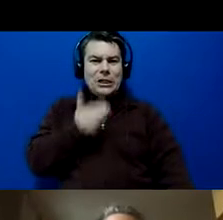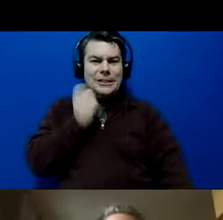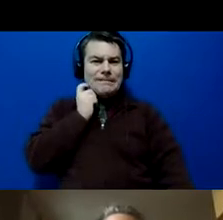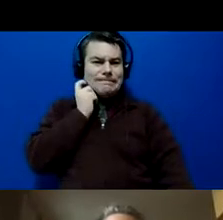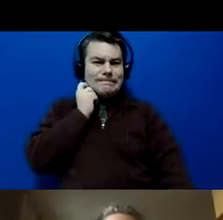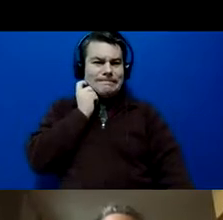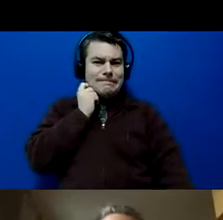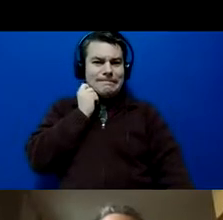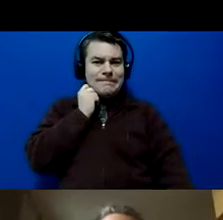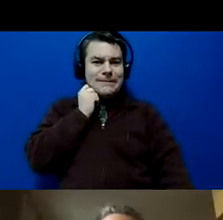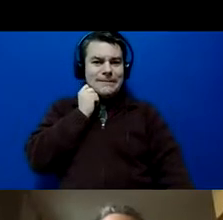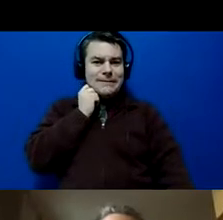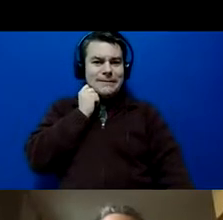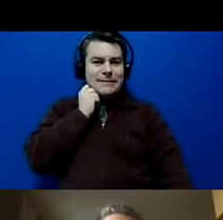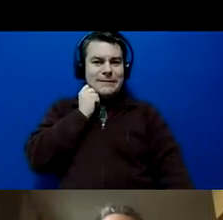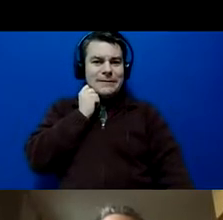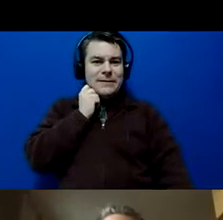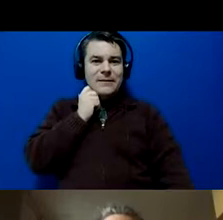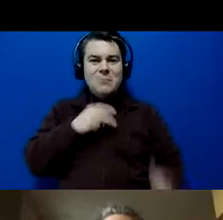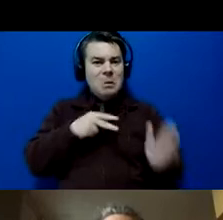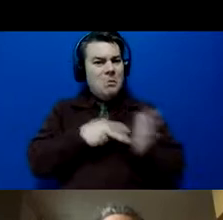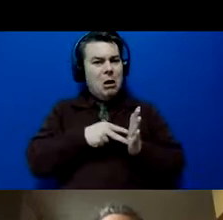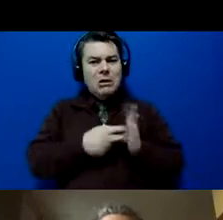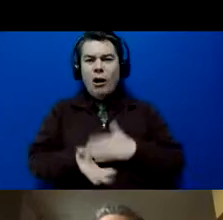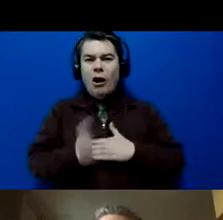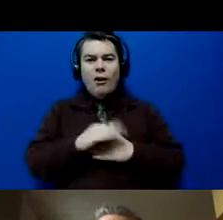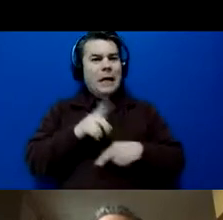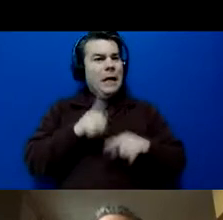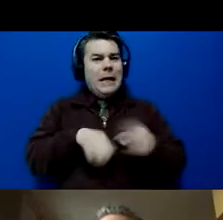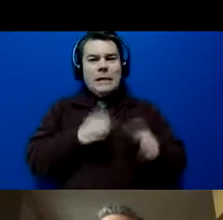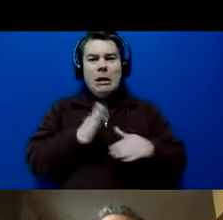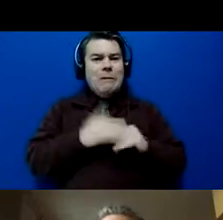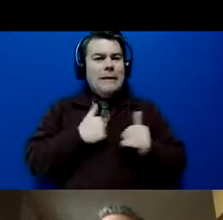It has been plugged in all day. You can't die on the computer.